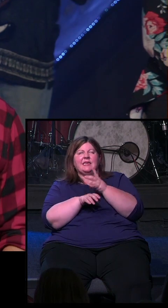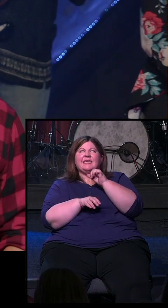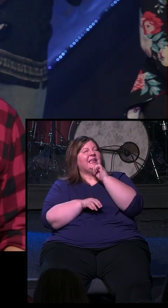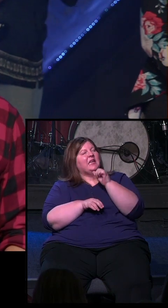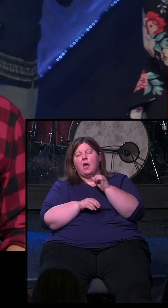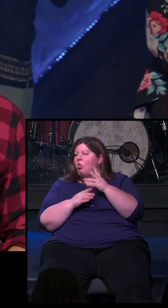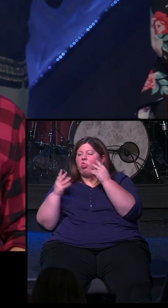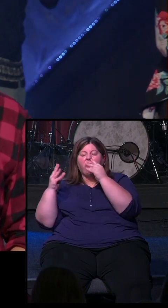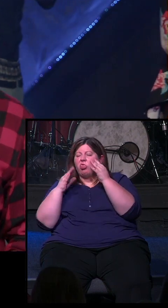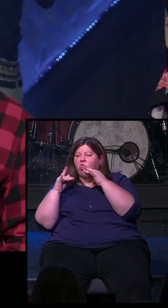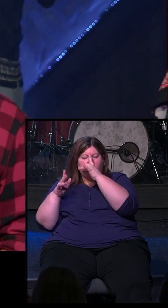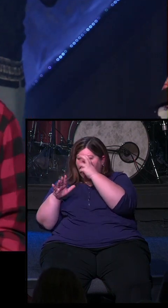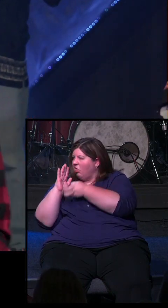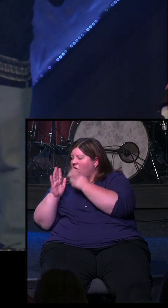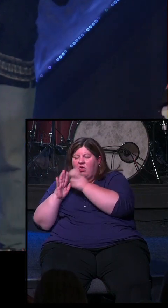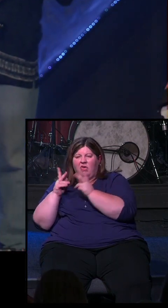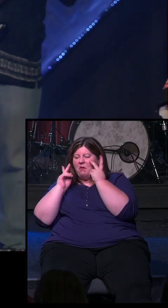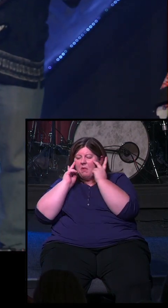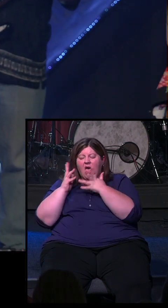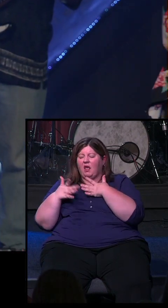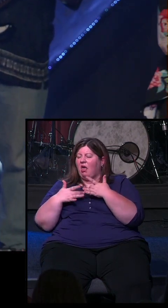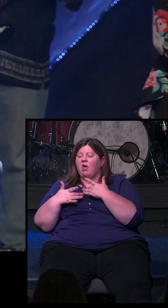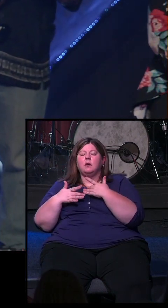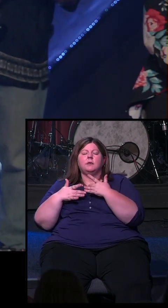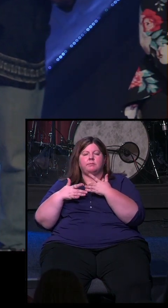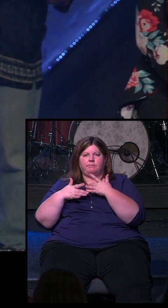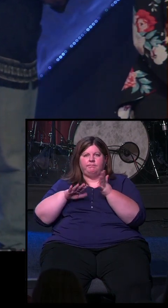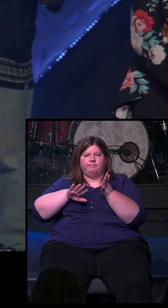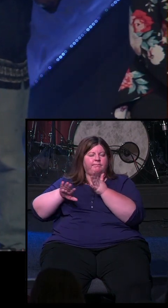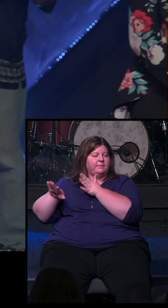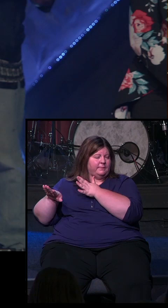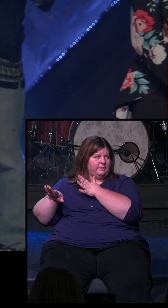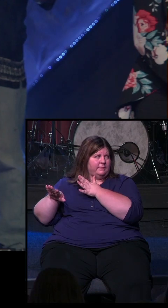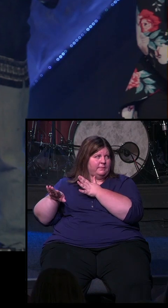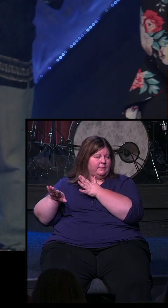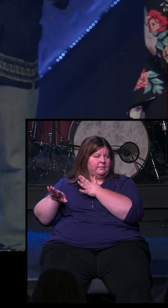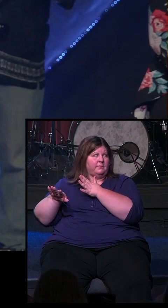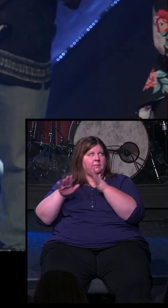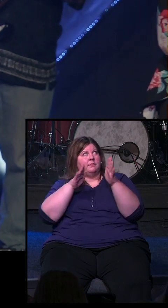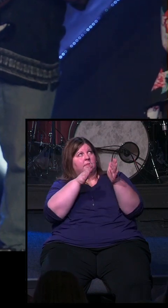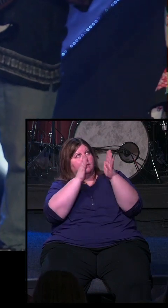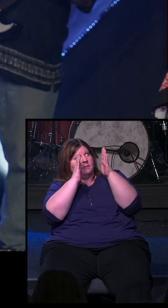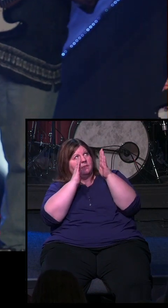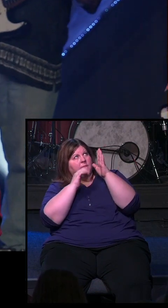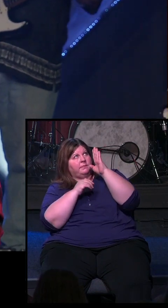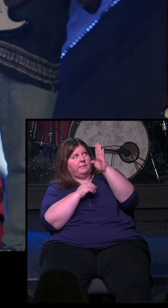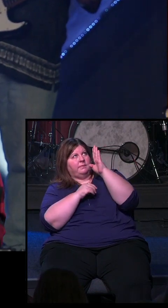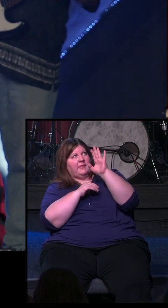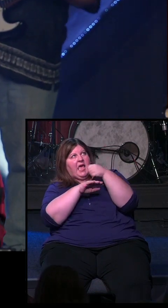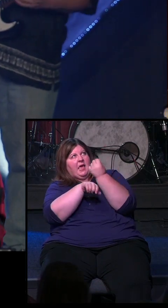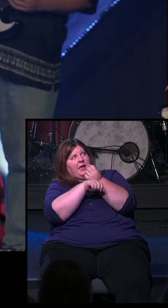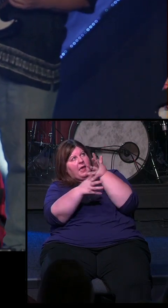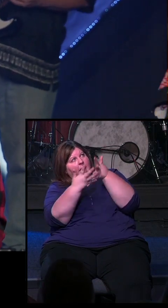to all the voices of panic and insecurity that are coming from all over the place in our world now, but help us to live lives that are completely anchored and rooted in